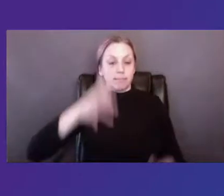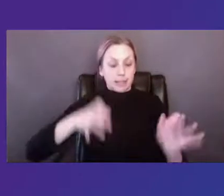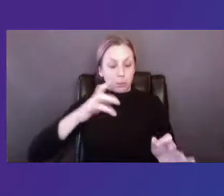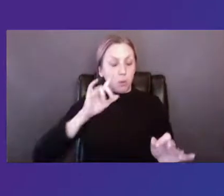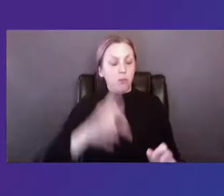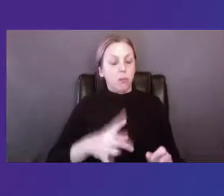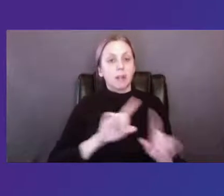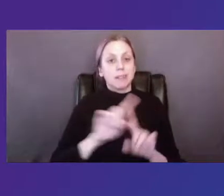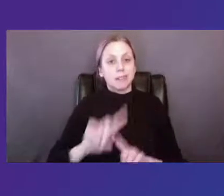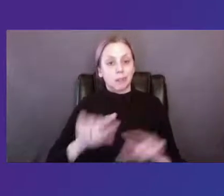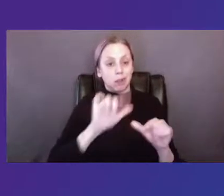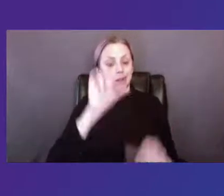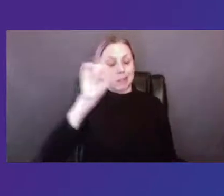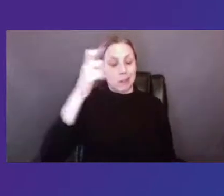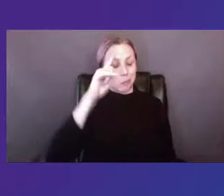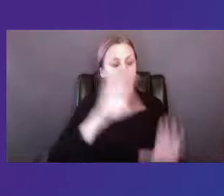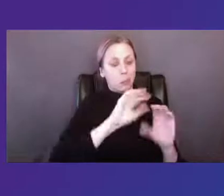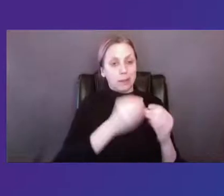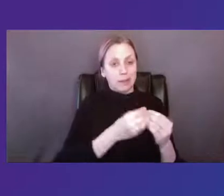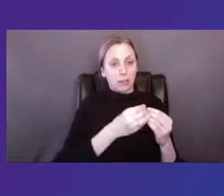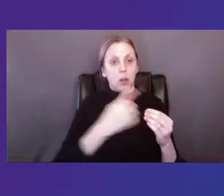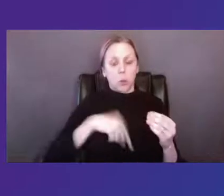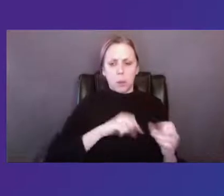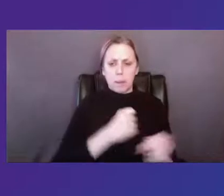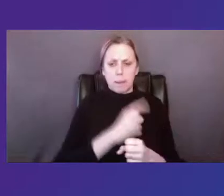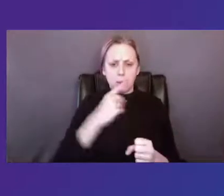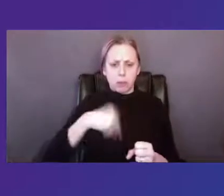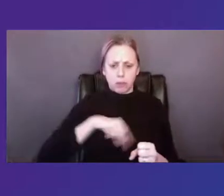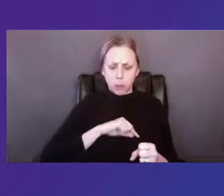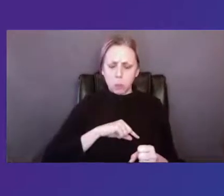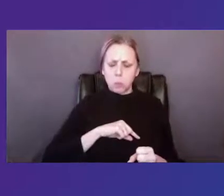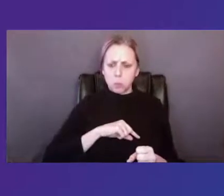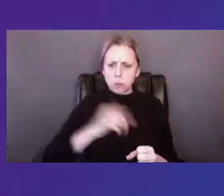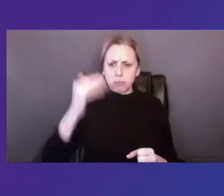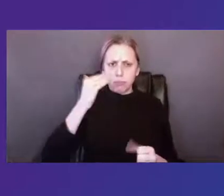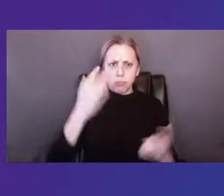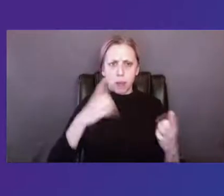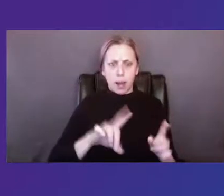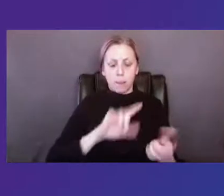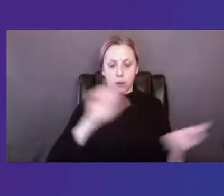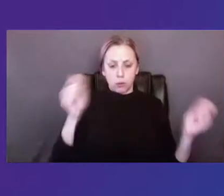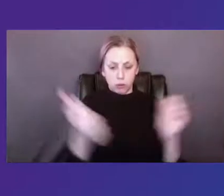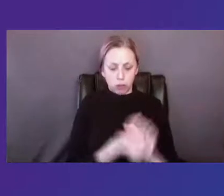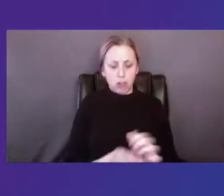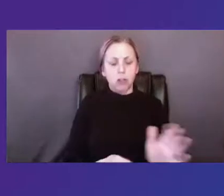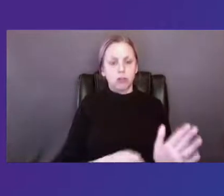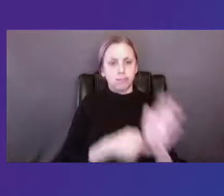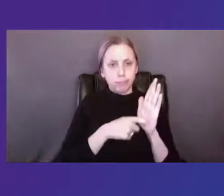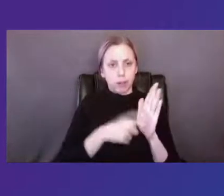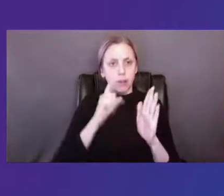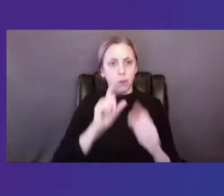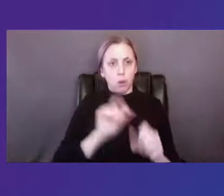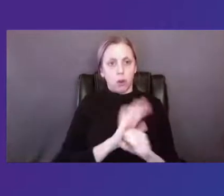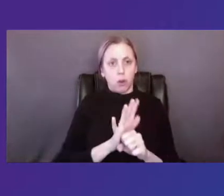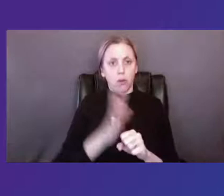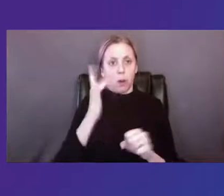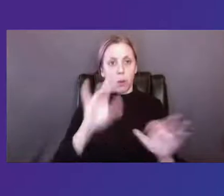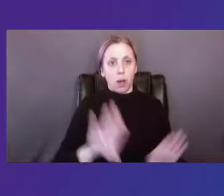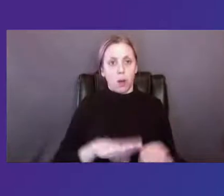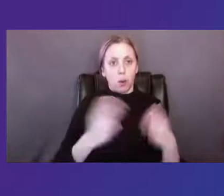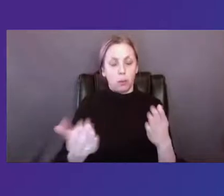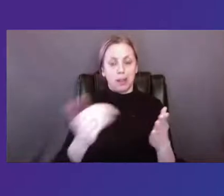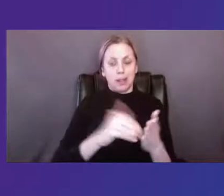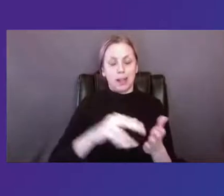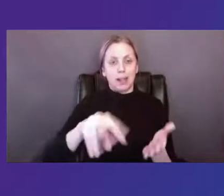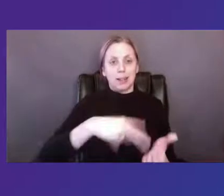ensured that as a sector we remained up to date with shifting covet 19 mandates through our reopening dance in new york